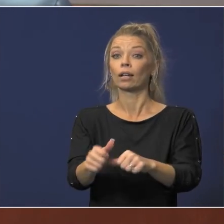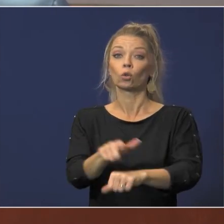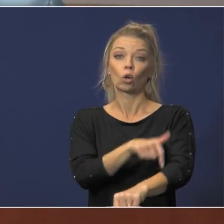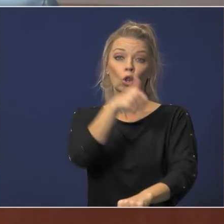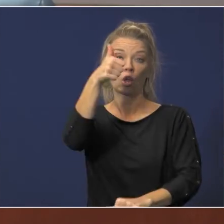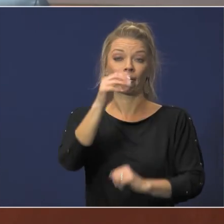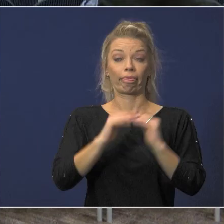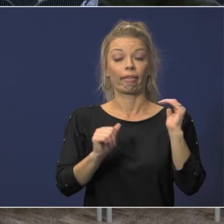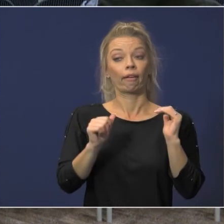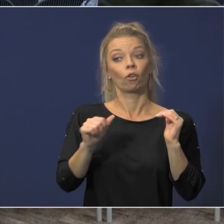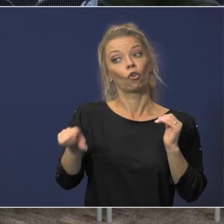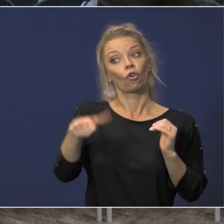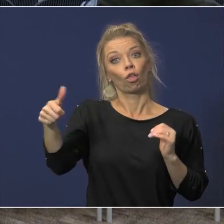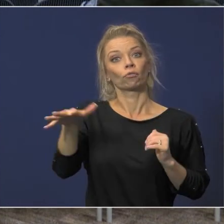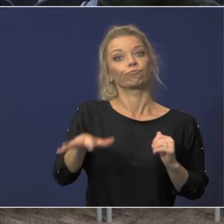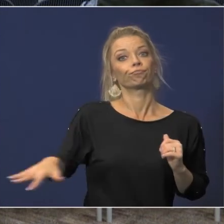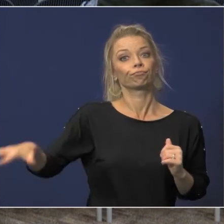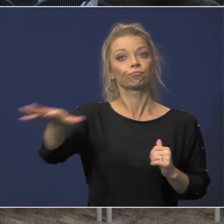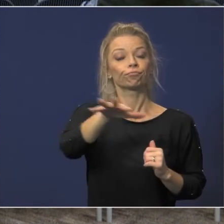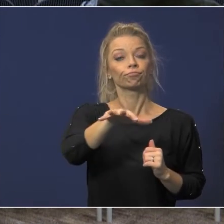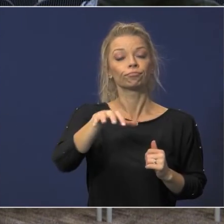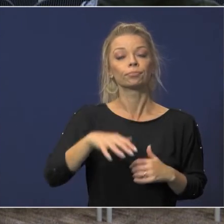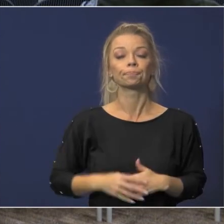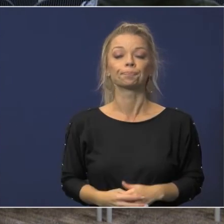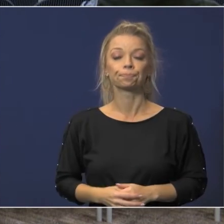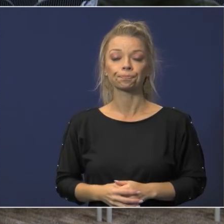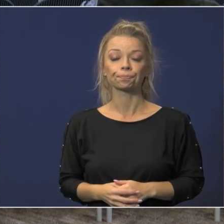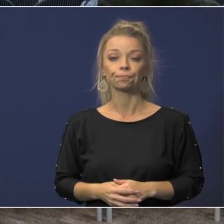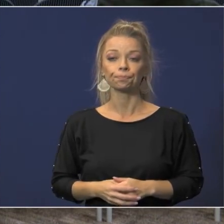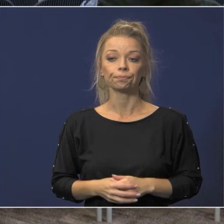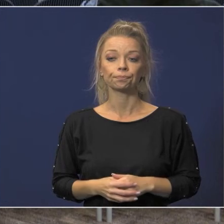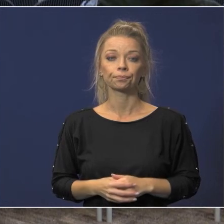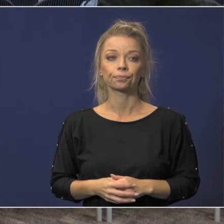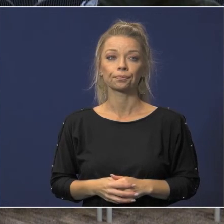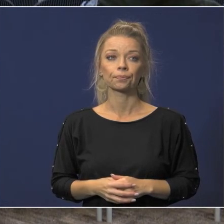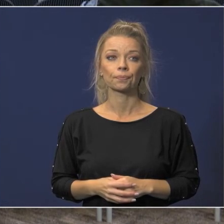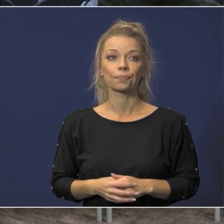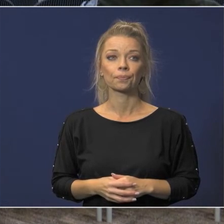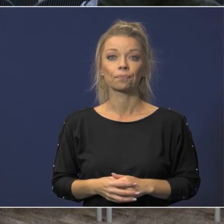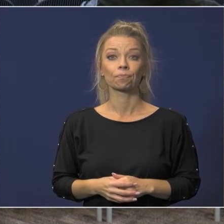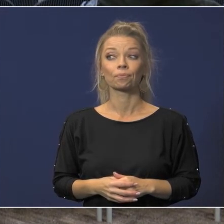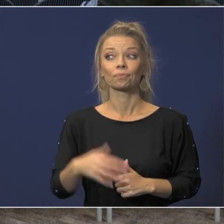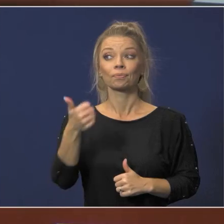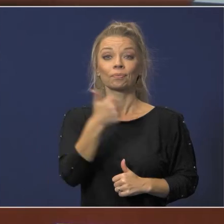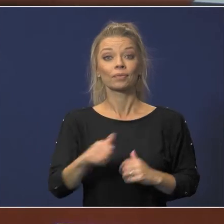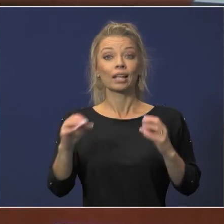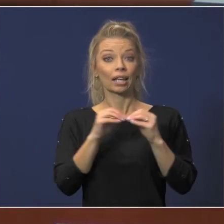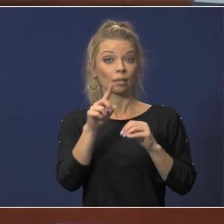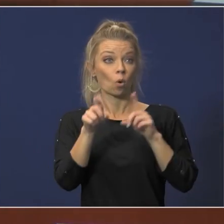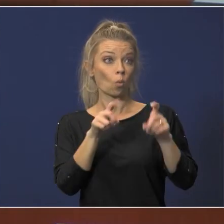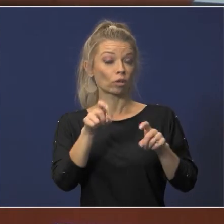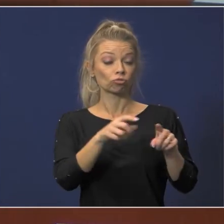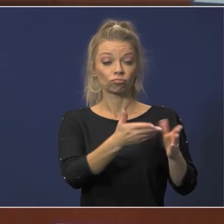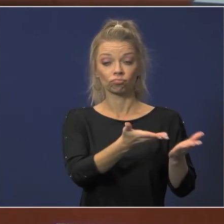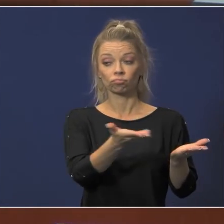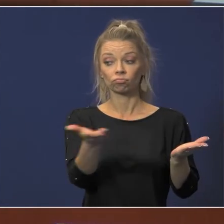in the area any other questions from board members tom